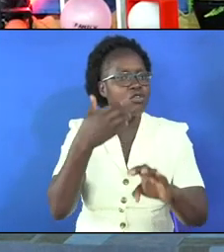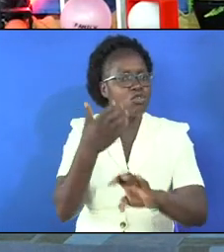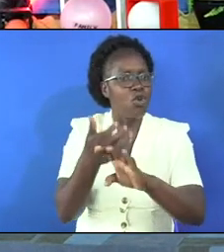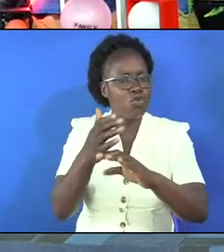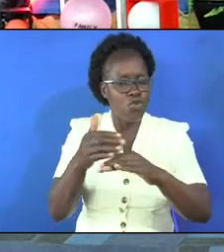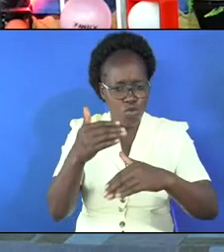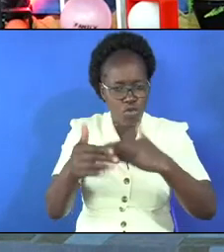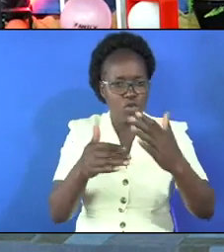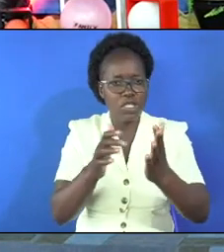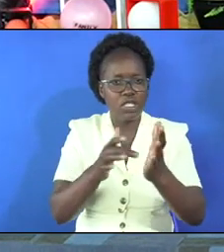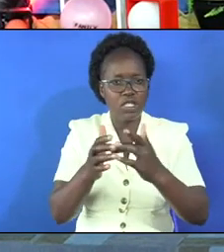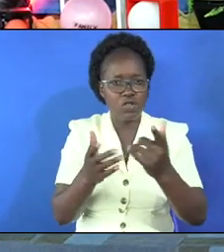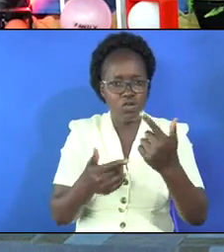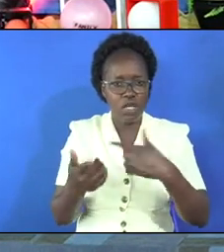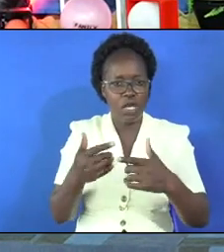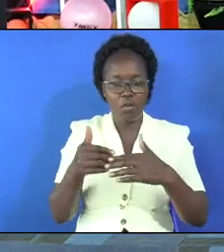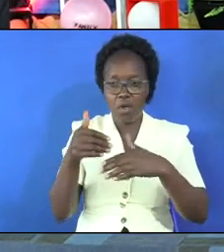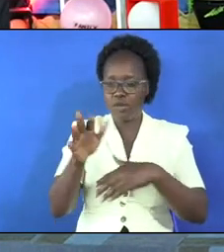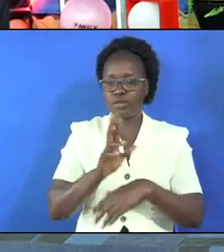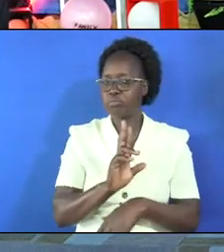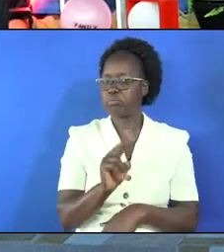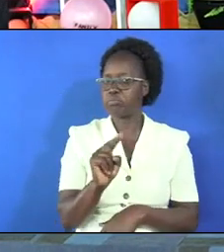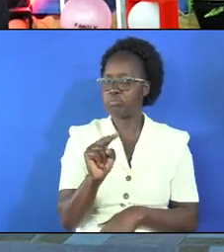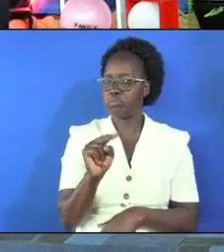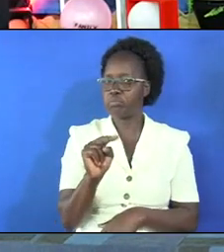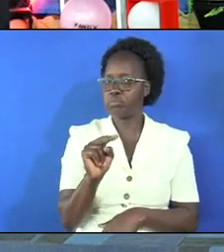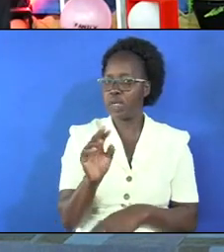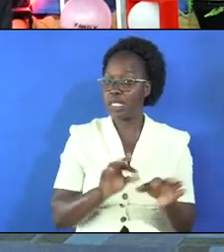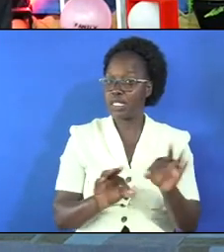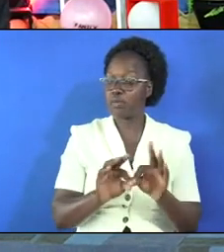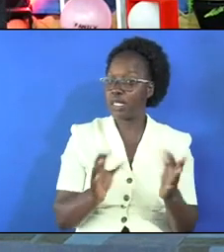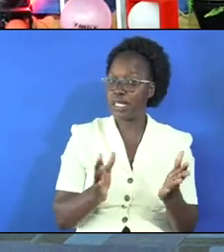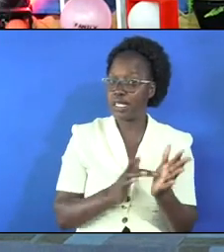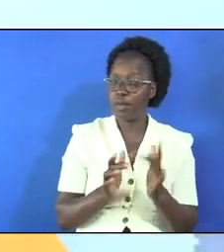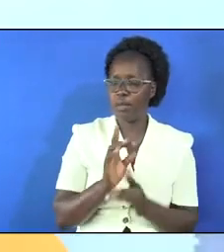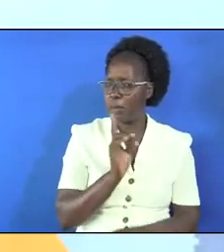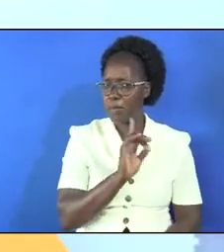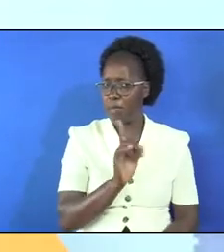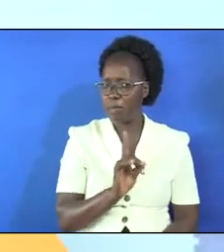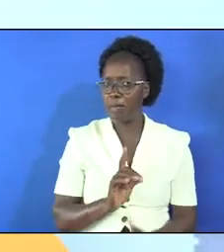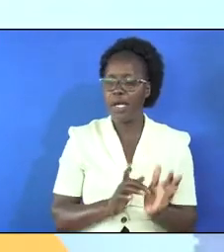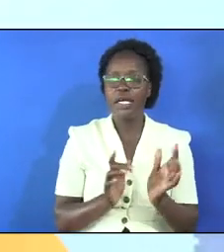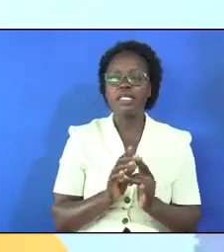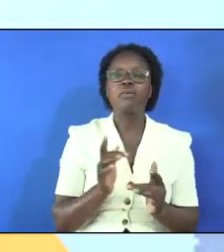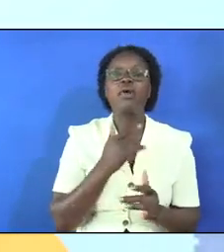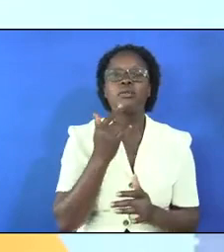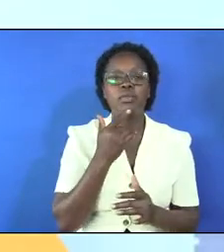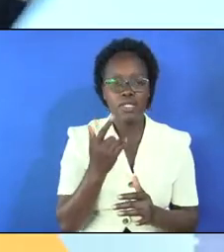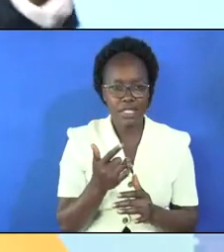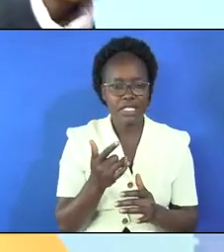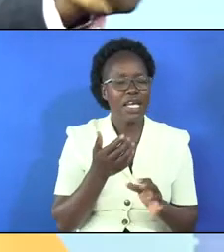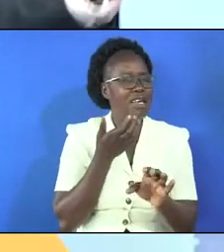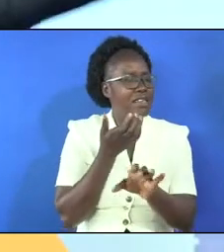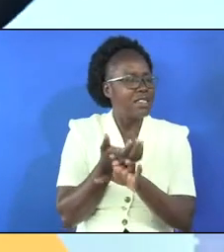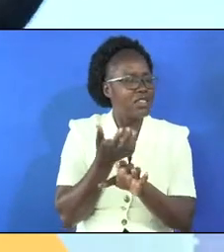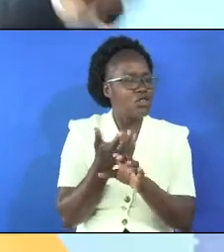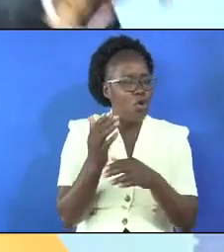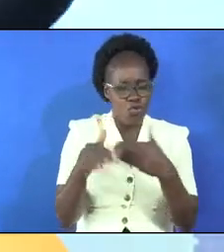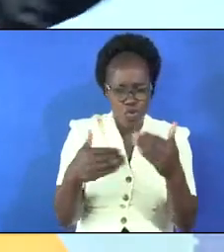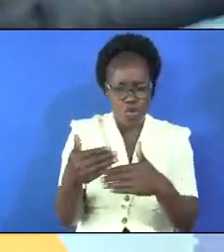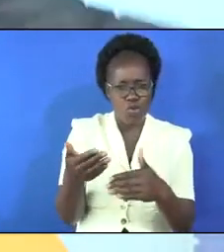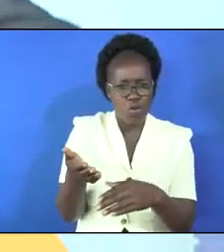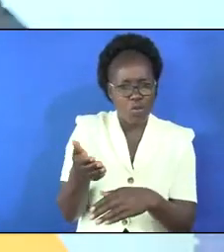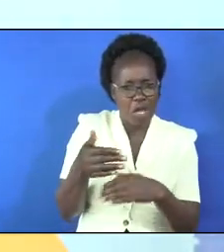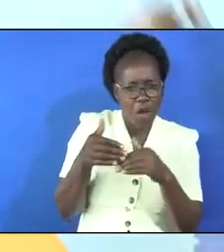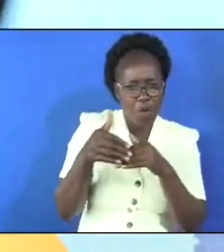rolled that jesus will come out that is not explained in the bible the bible is saying that the stone was